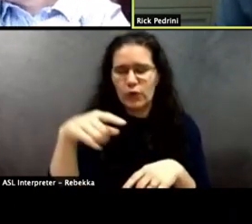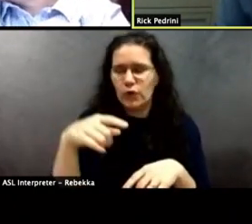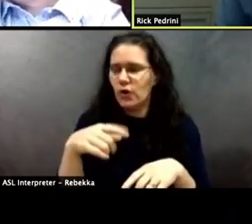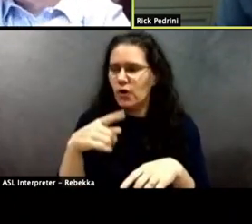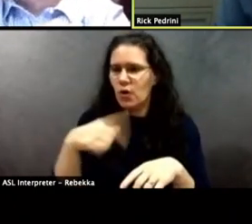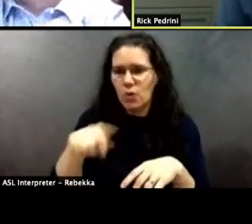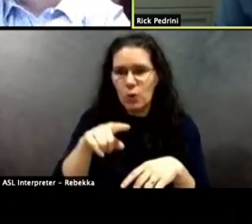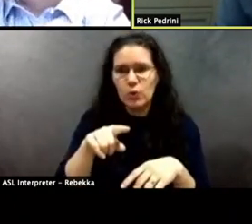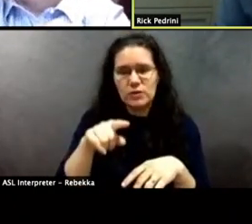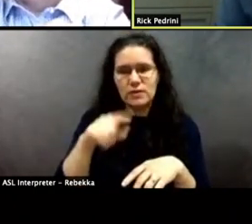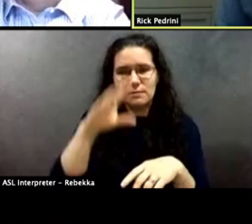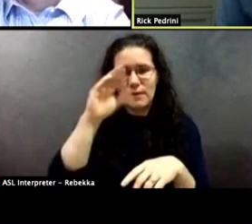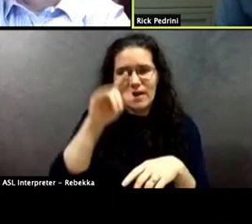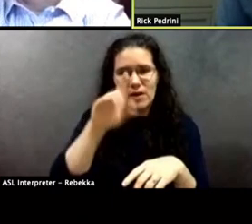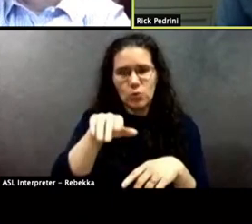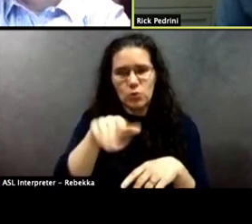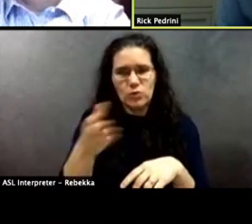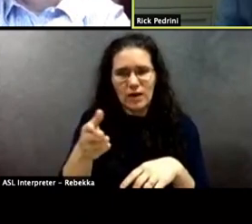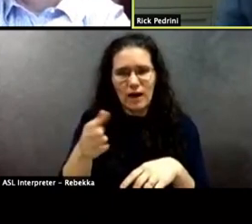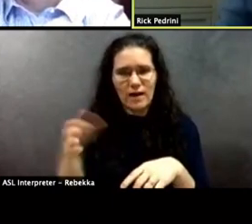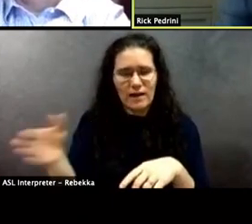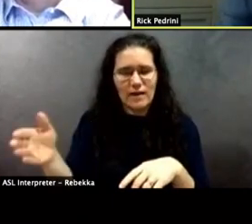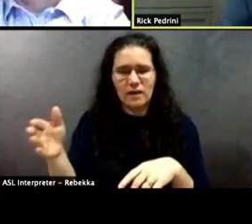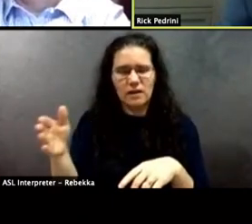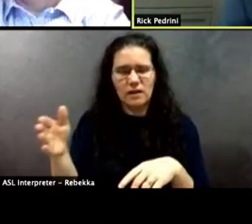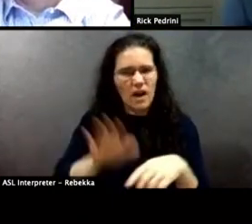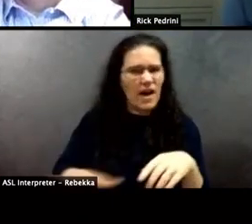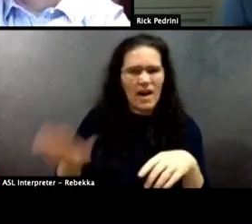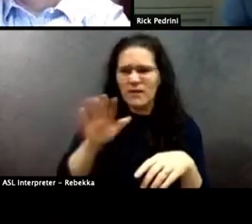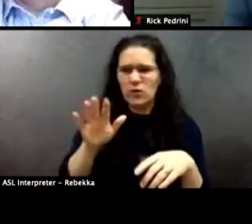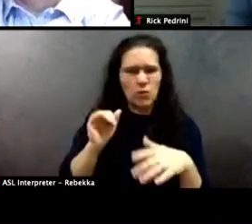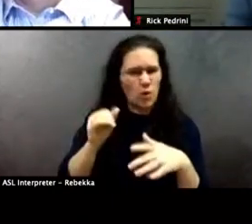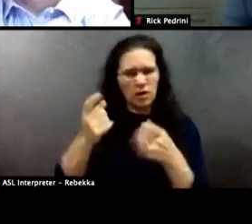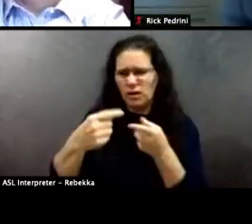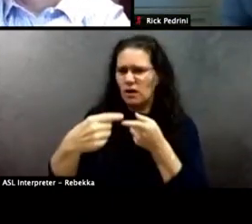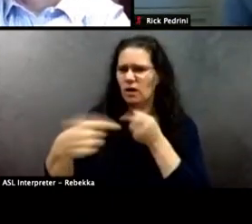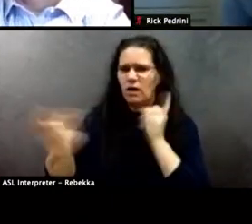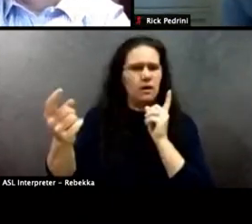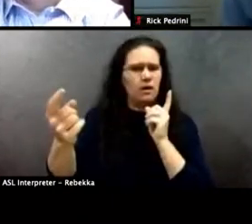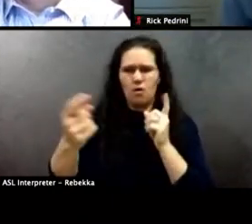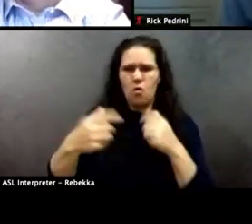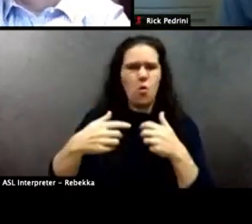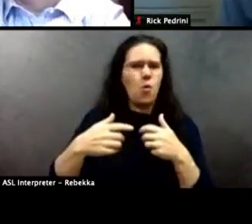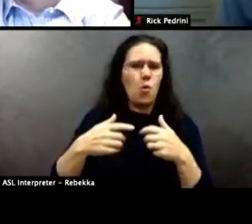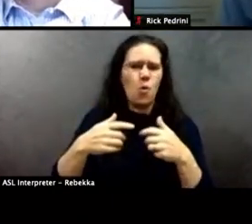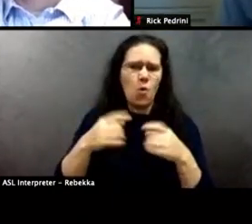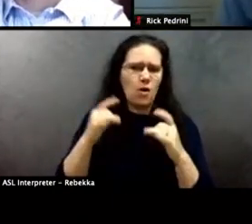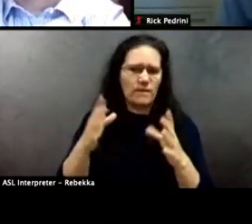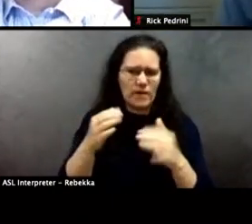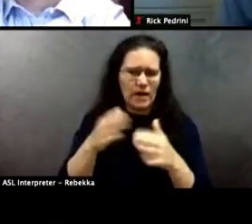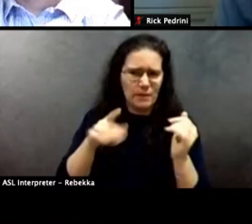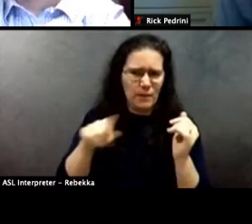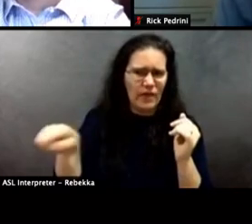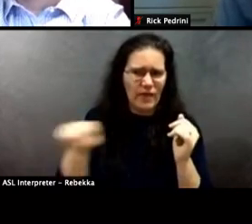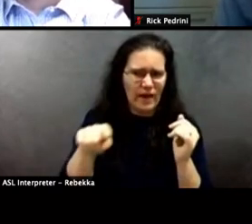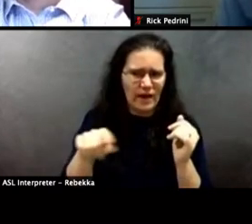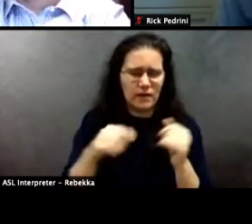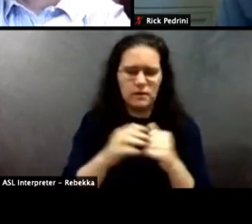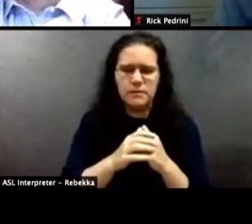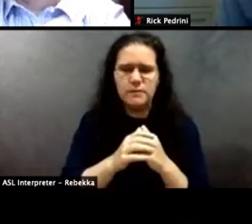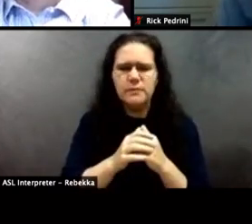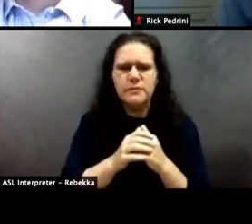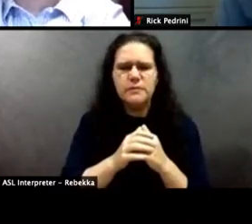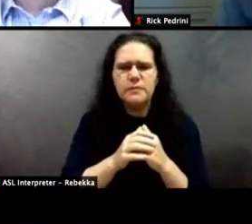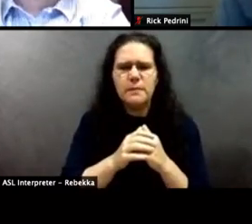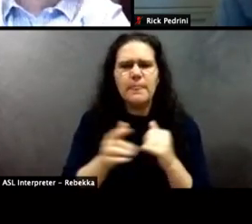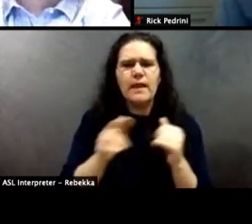men were universally condemned. So, um, to Susan's question, I just want to clarify something. So I think what we see